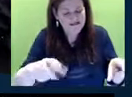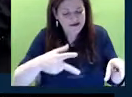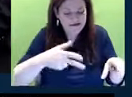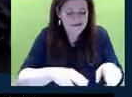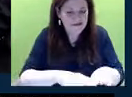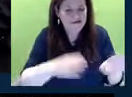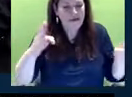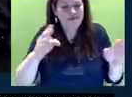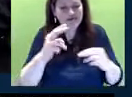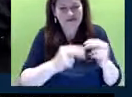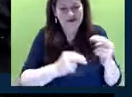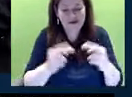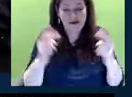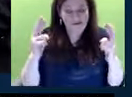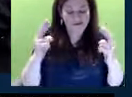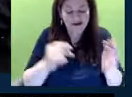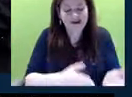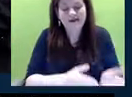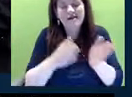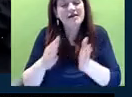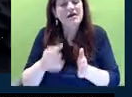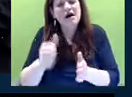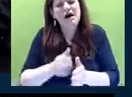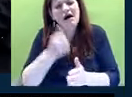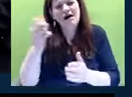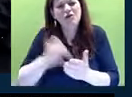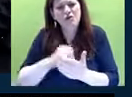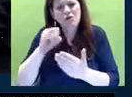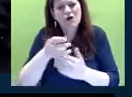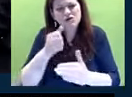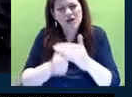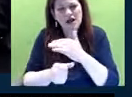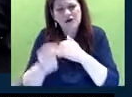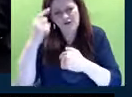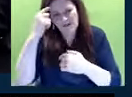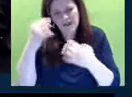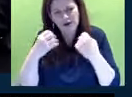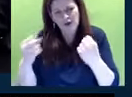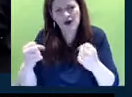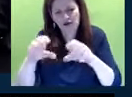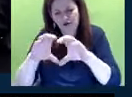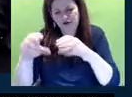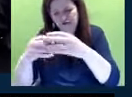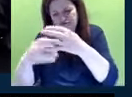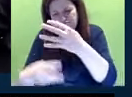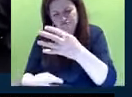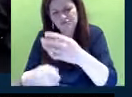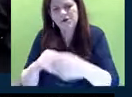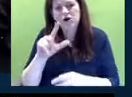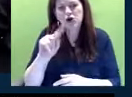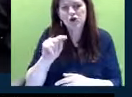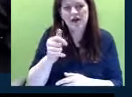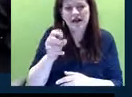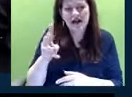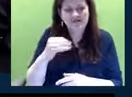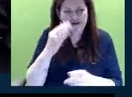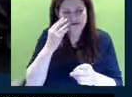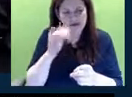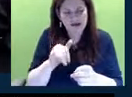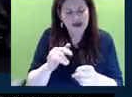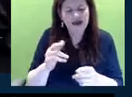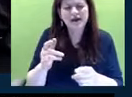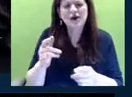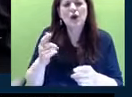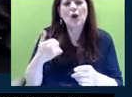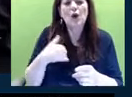We have a number of other projects under the mental health banner. Lieutenant Governor is familiar with. We've